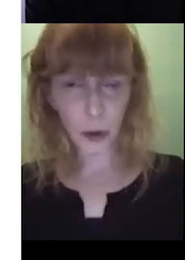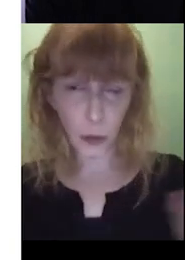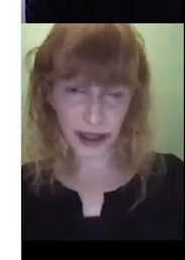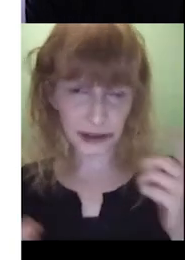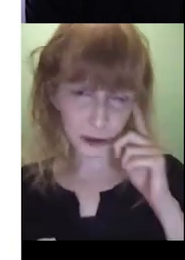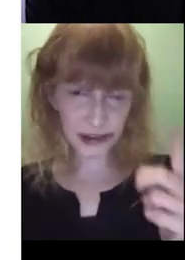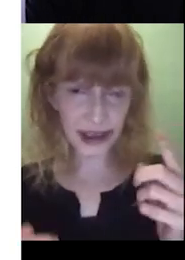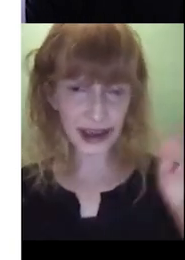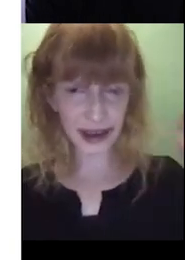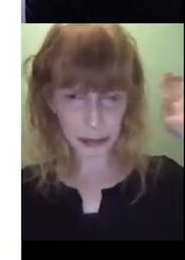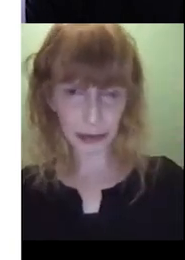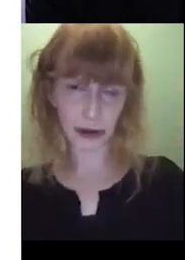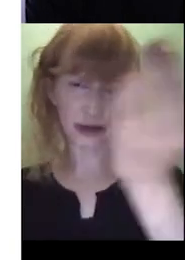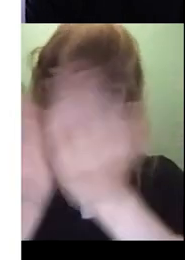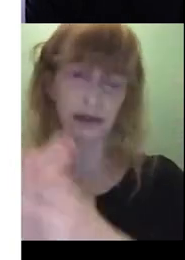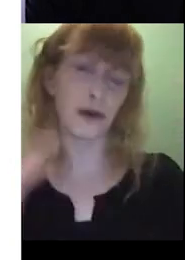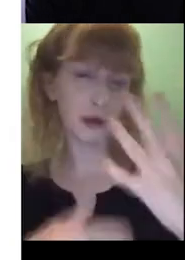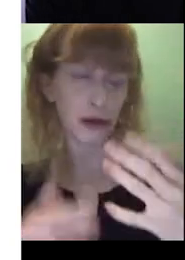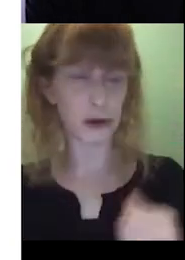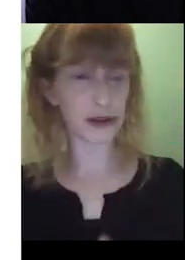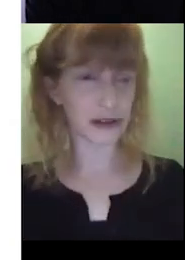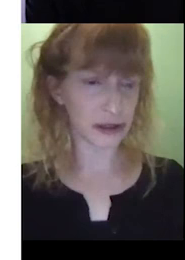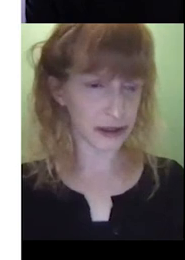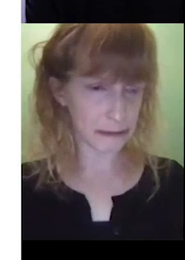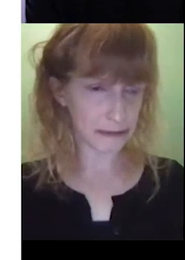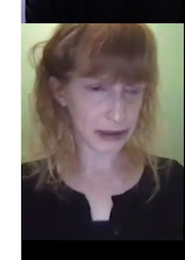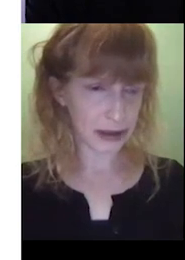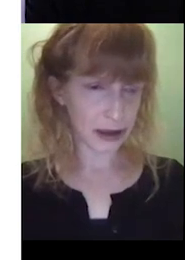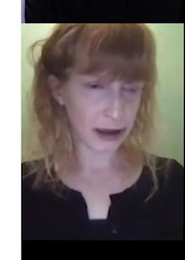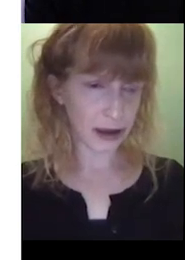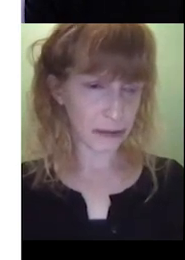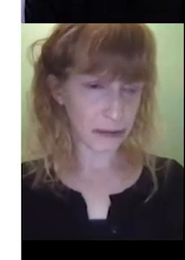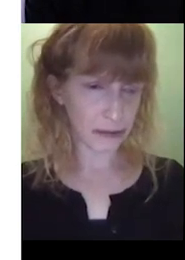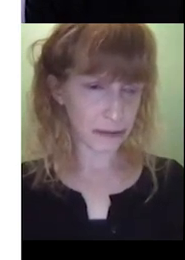excuse me. Where did you see a hippopotamus? Or, you know, questions like that.